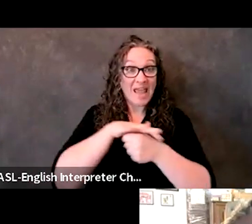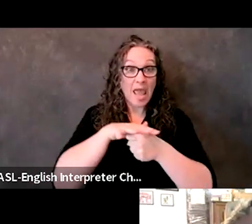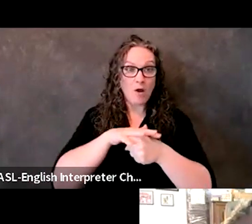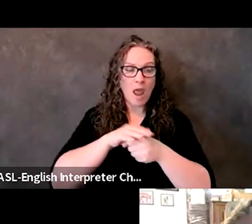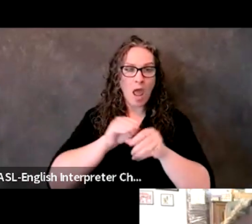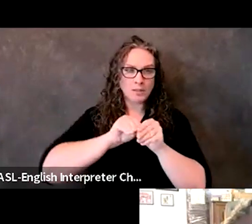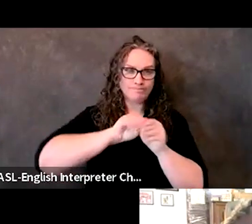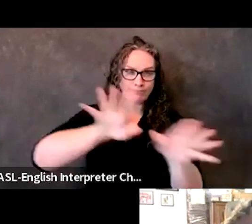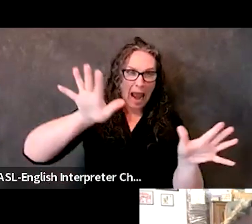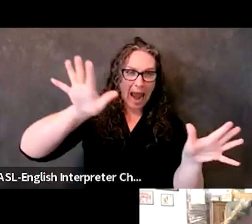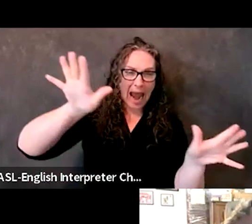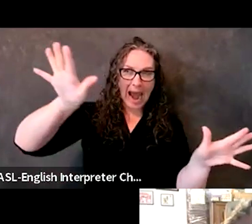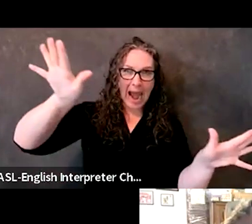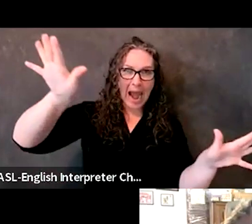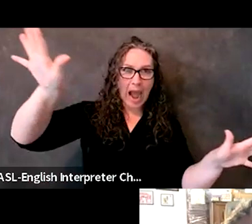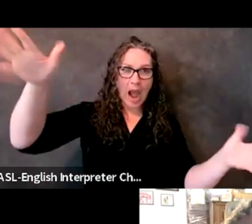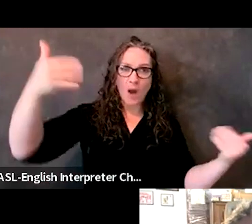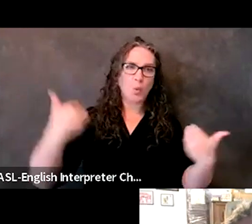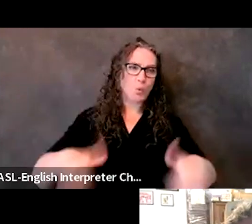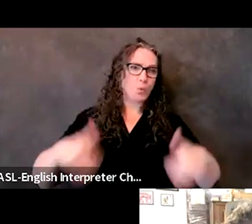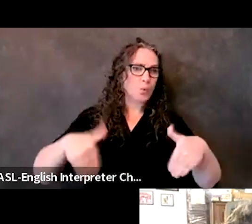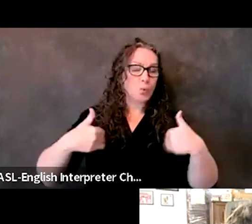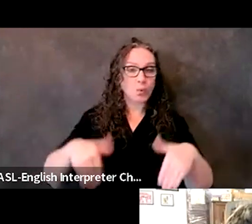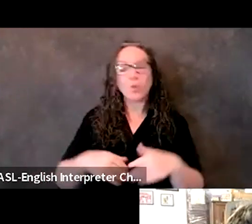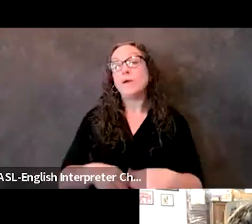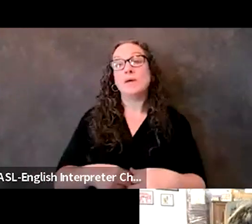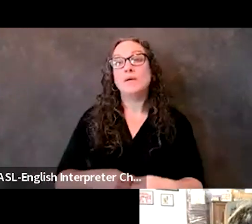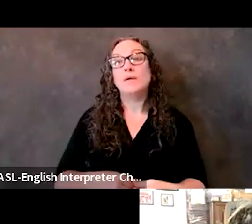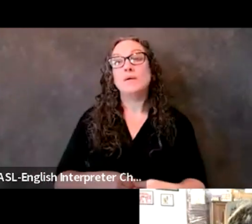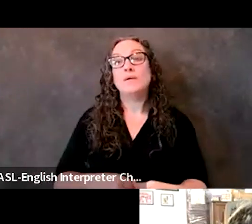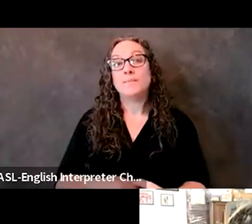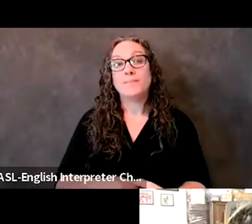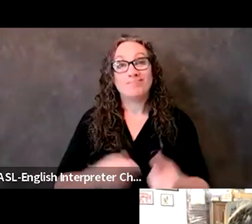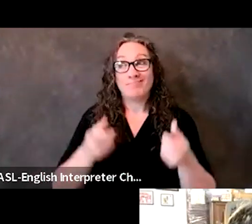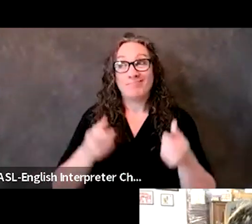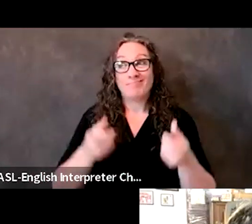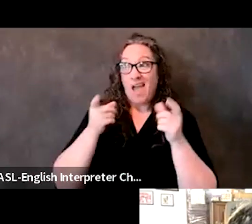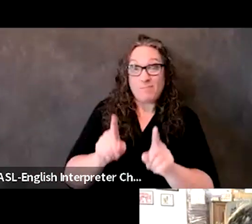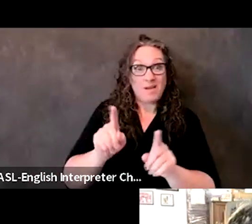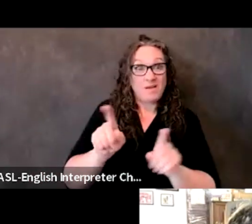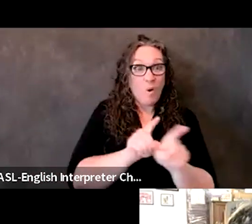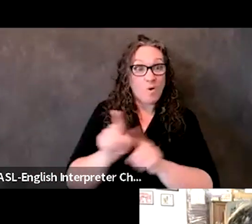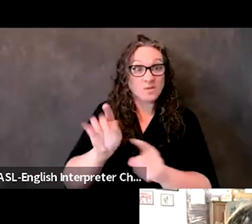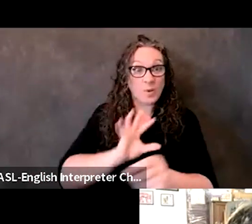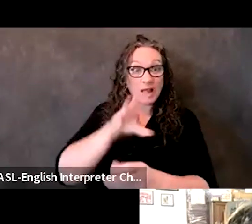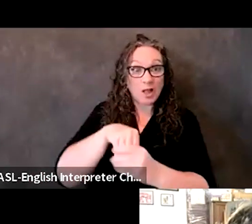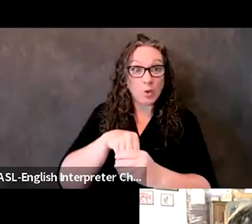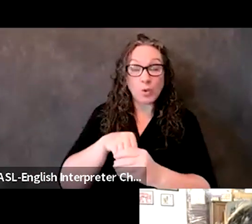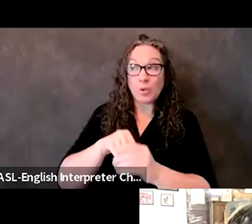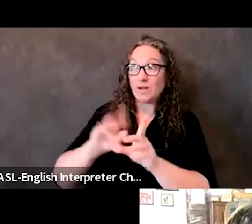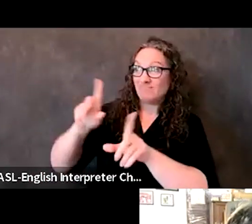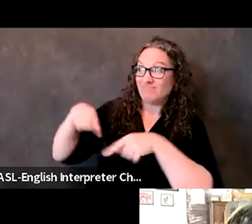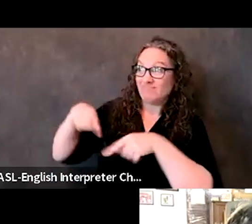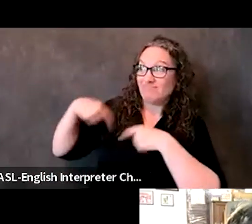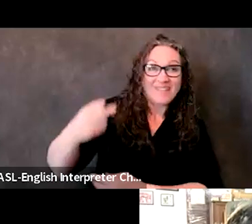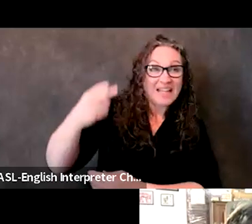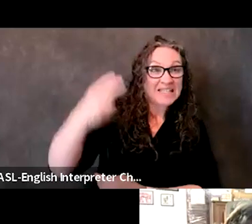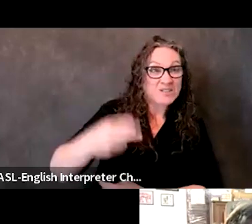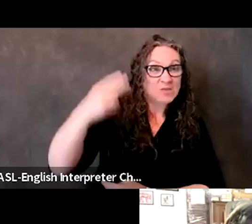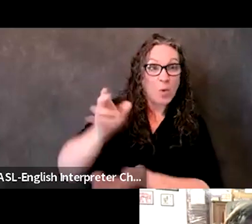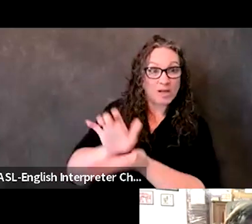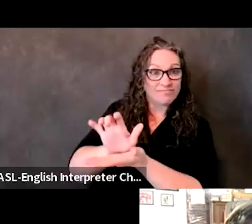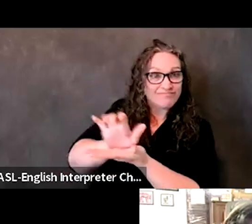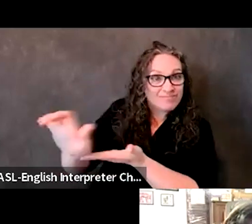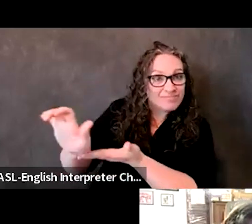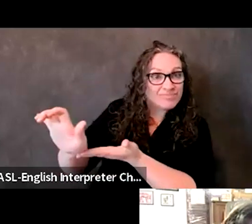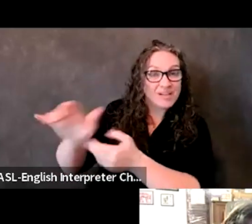You know, and when you factor into that the historic and systemic, you know, exclusion in